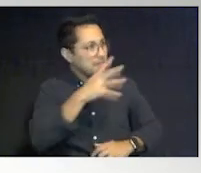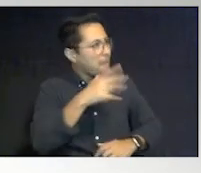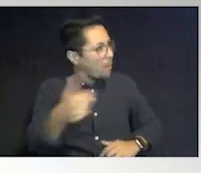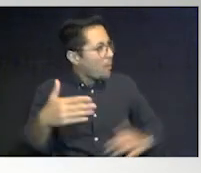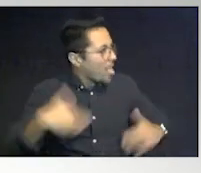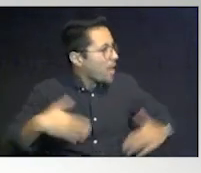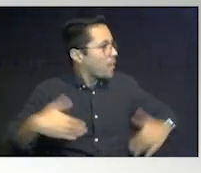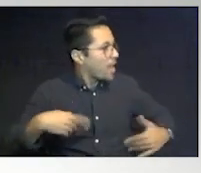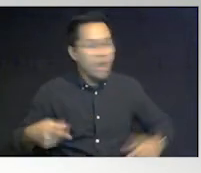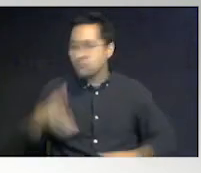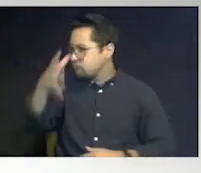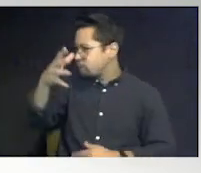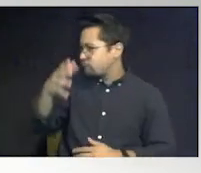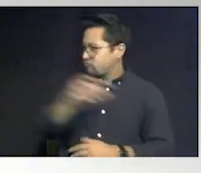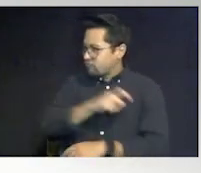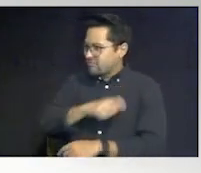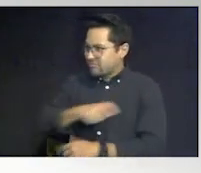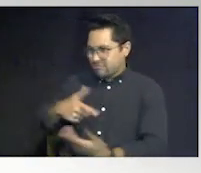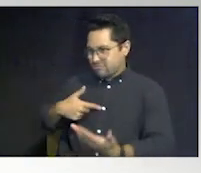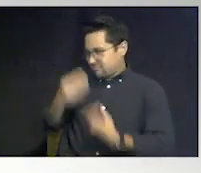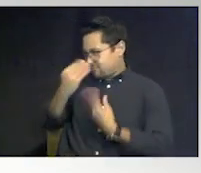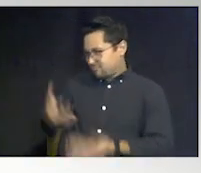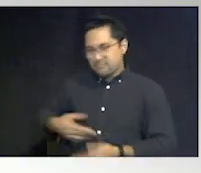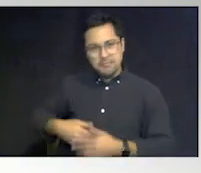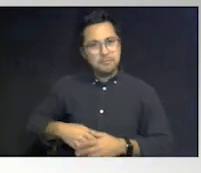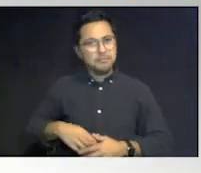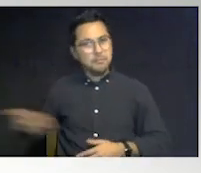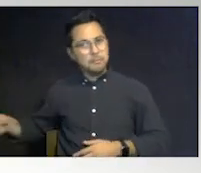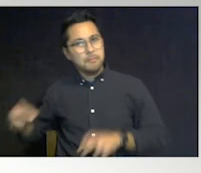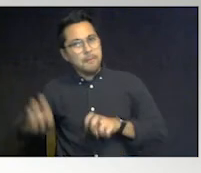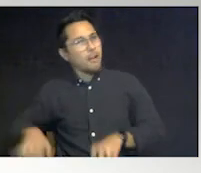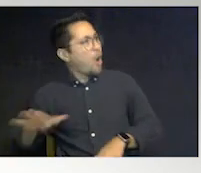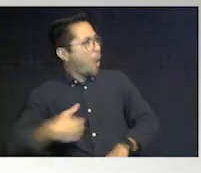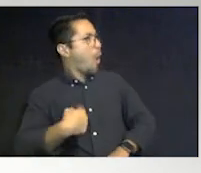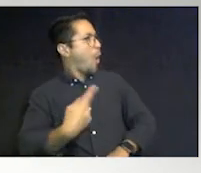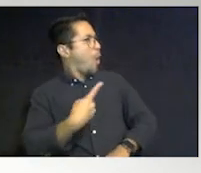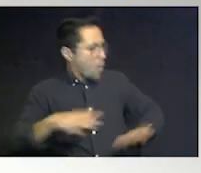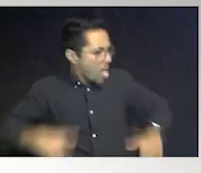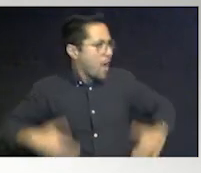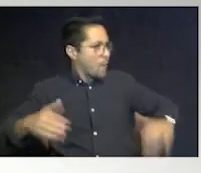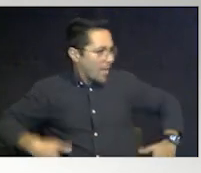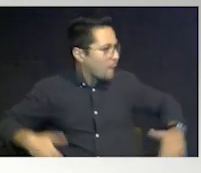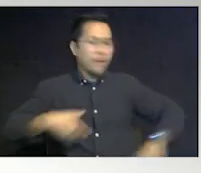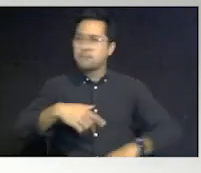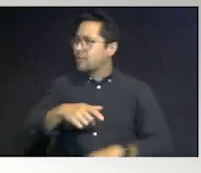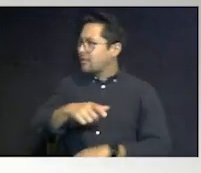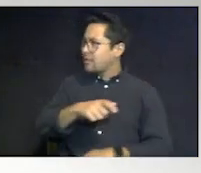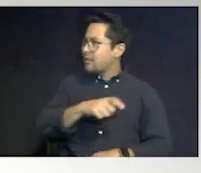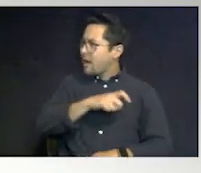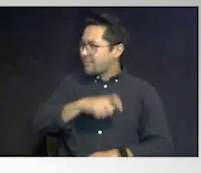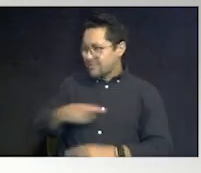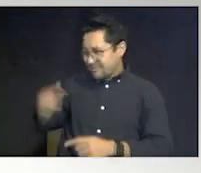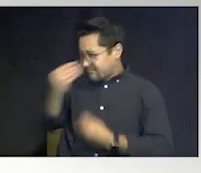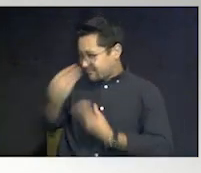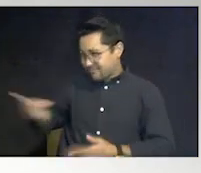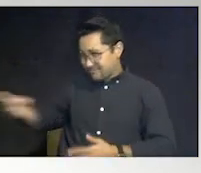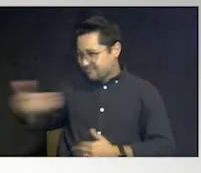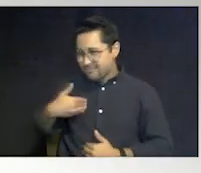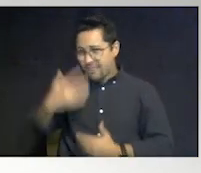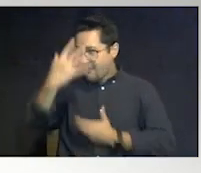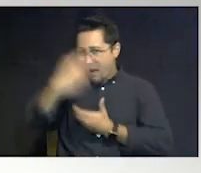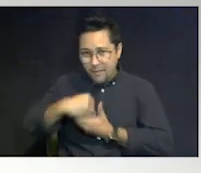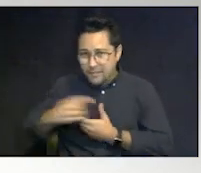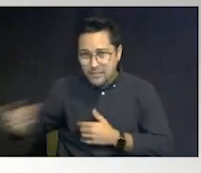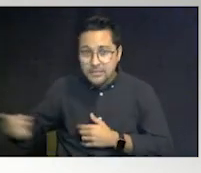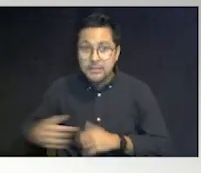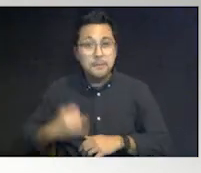Think about where my escalation would be when I've got this one over here screaming we're late, we're late, we're late. I've got an officer here telling me he doesn't care that the kid have autism.